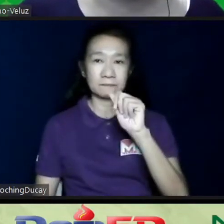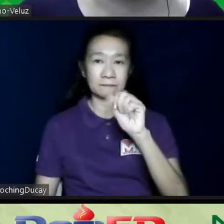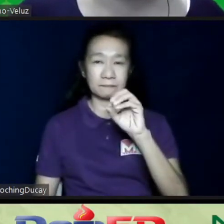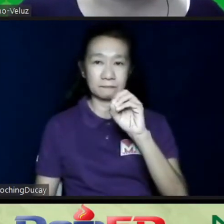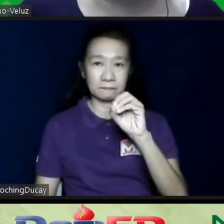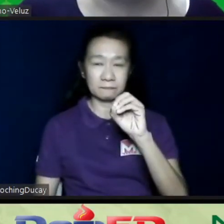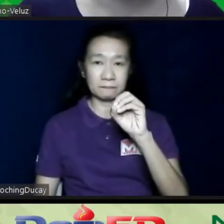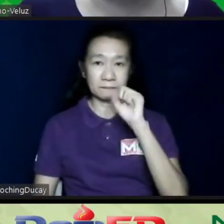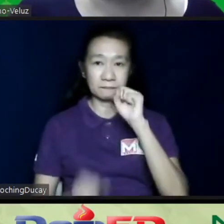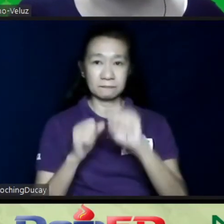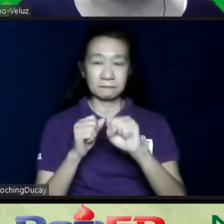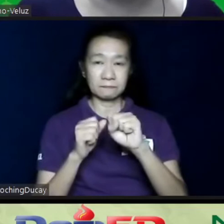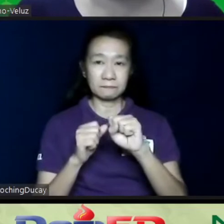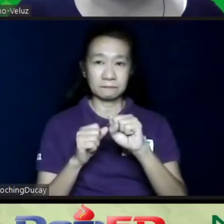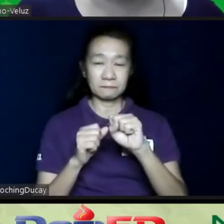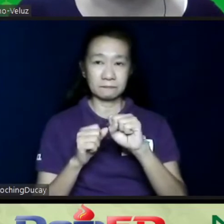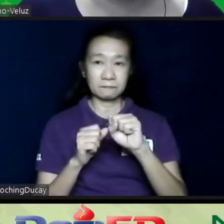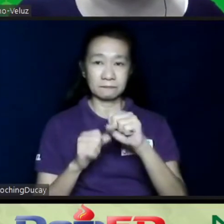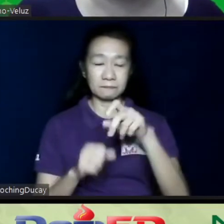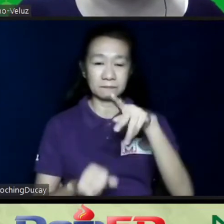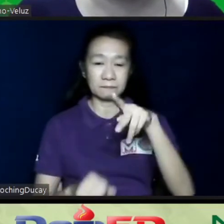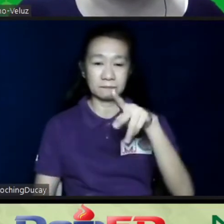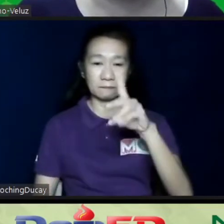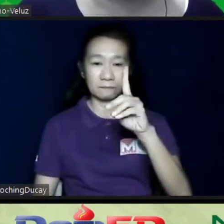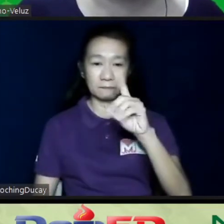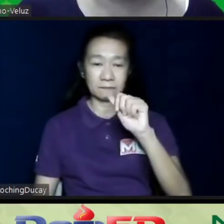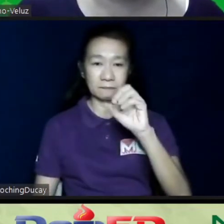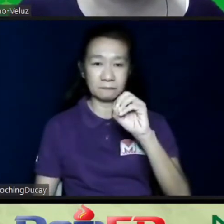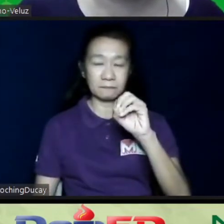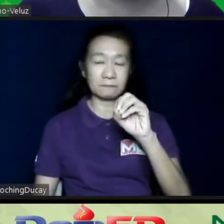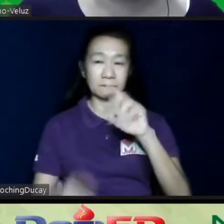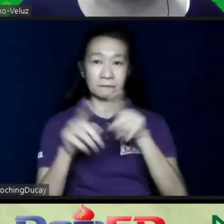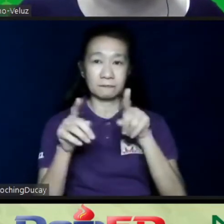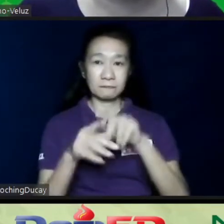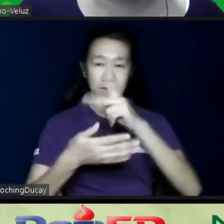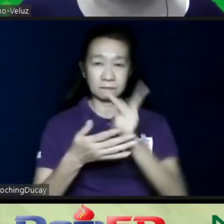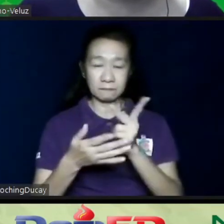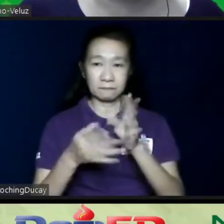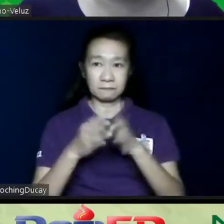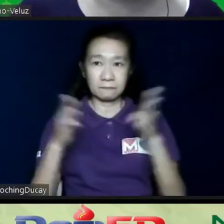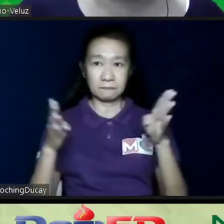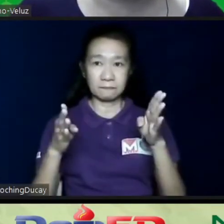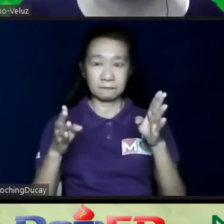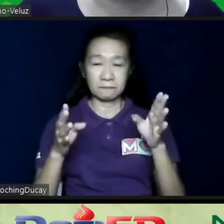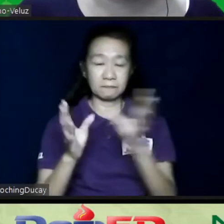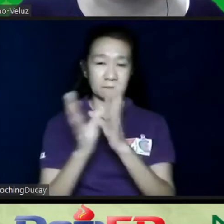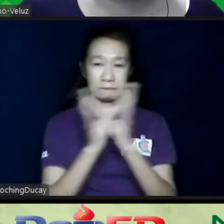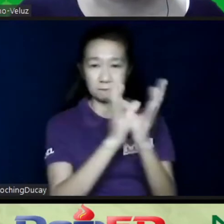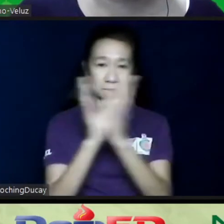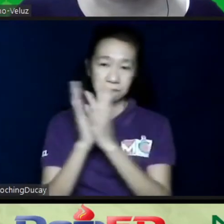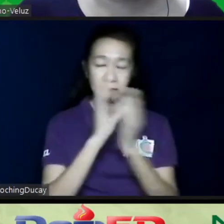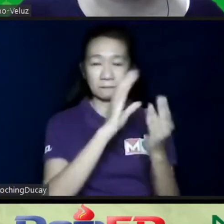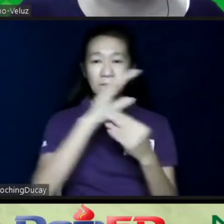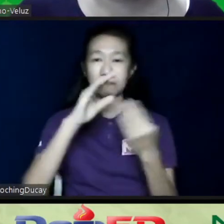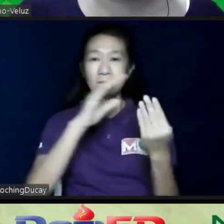So the PIDAO is also a part of this big community-based program called Project